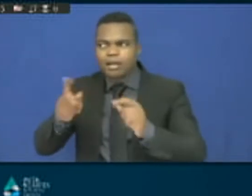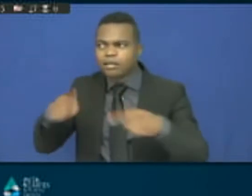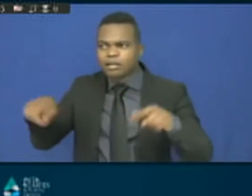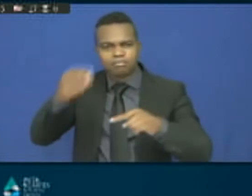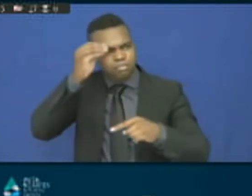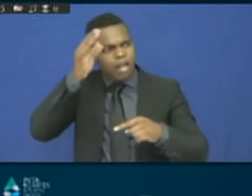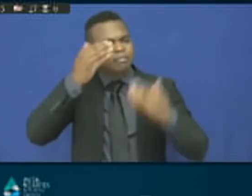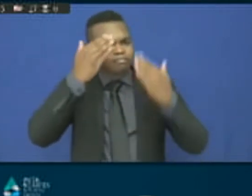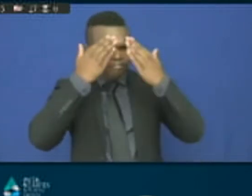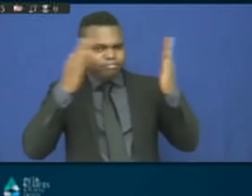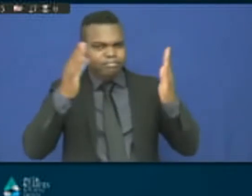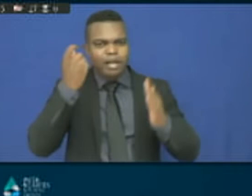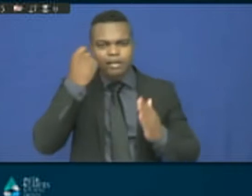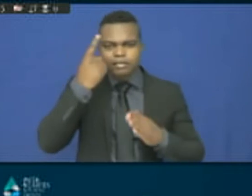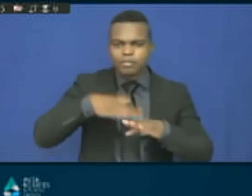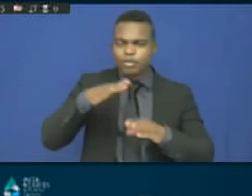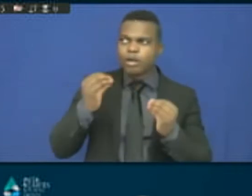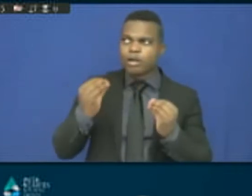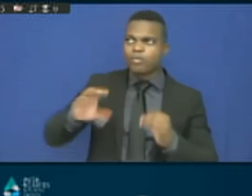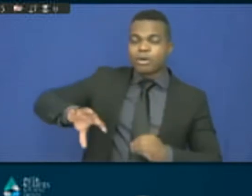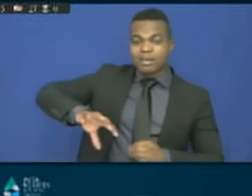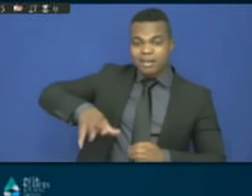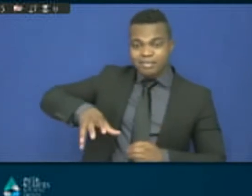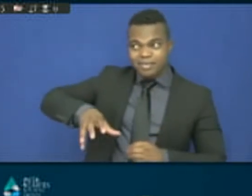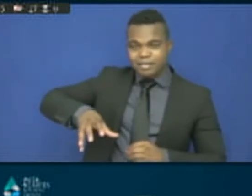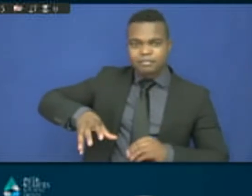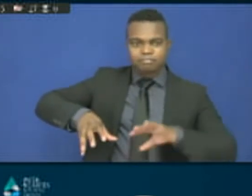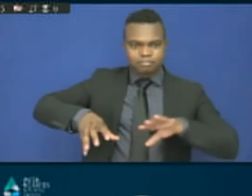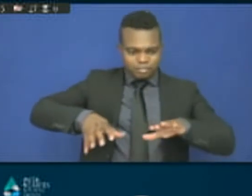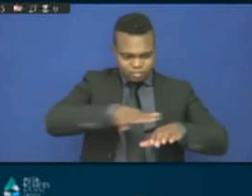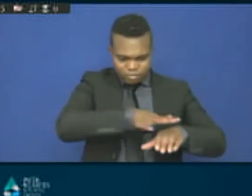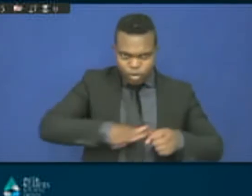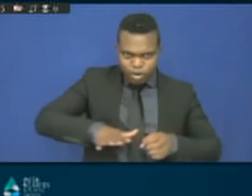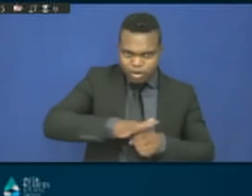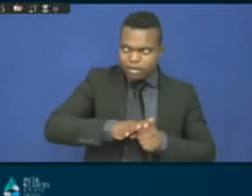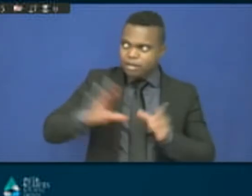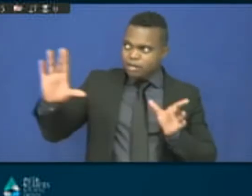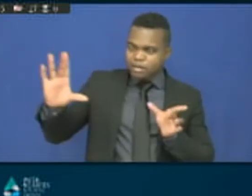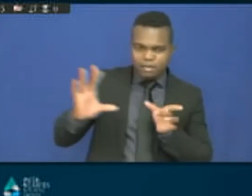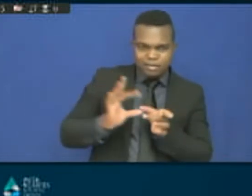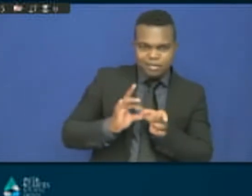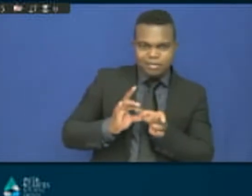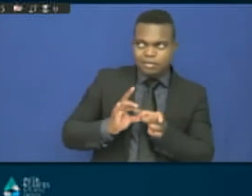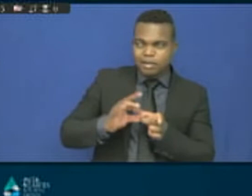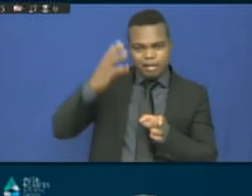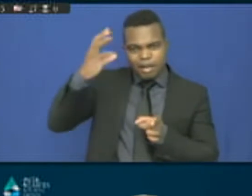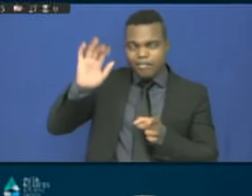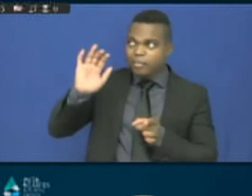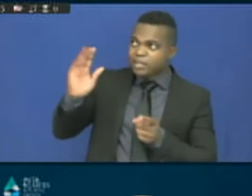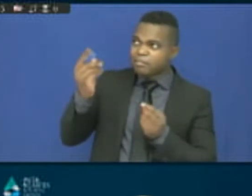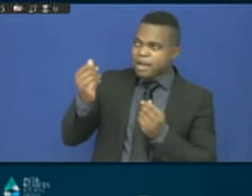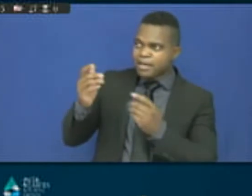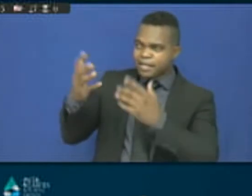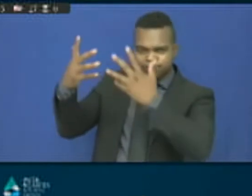of aligning budgets, prioritizing according to a shared vision of sustainable development,